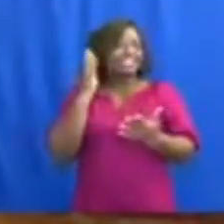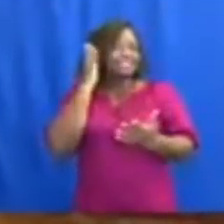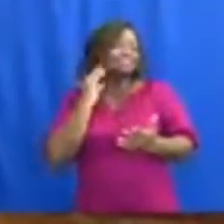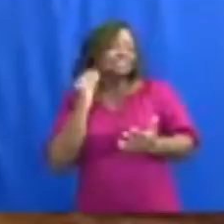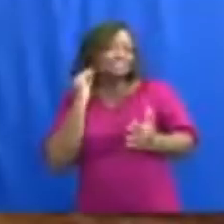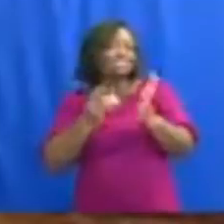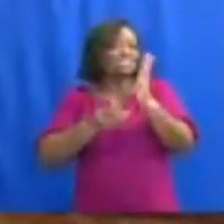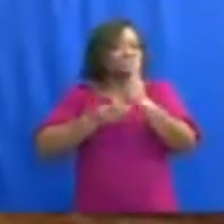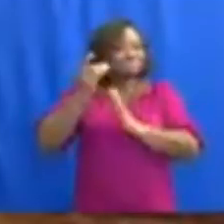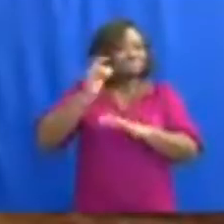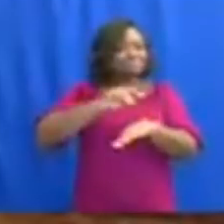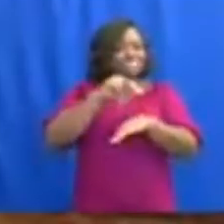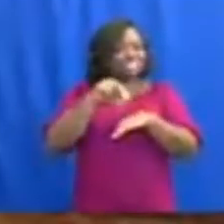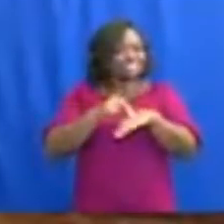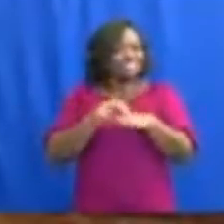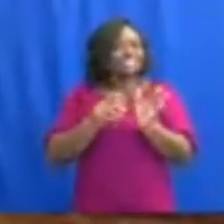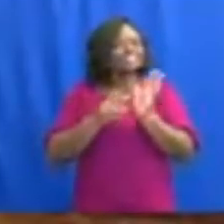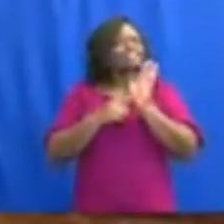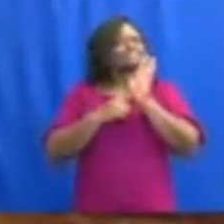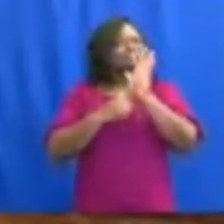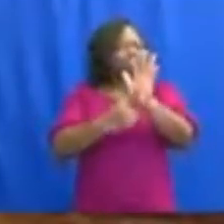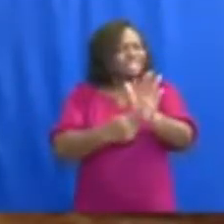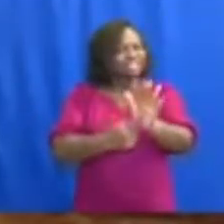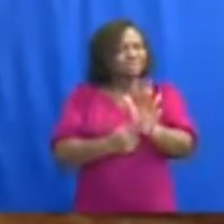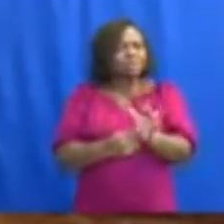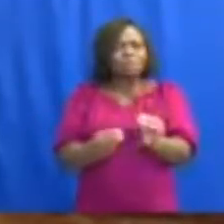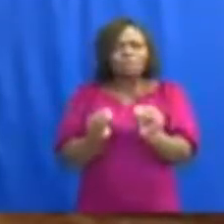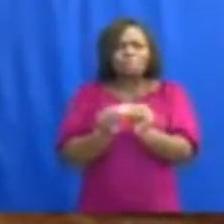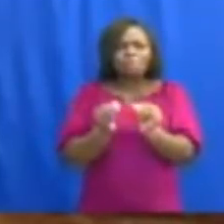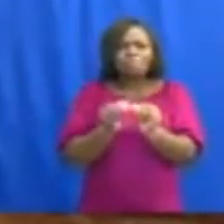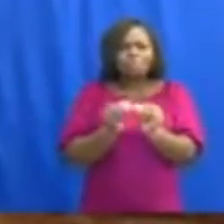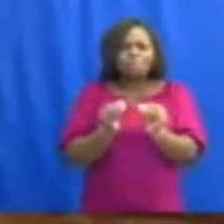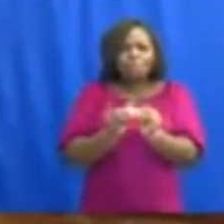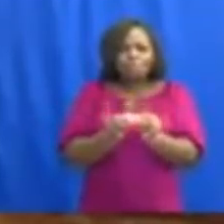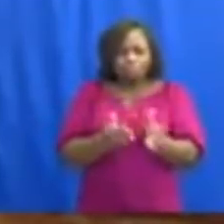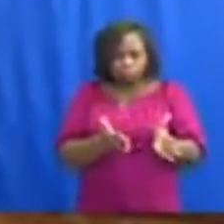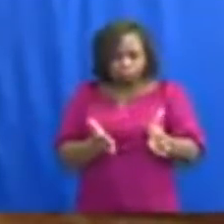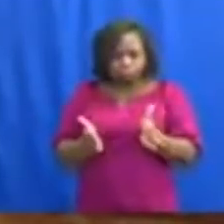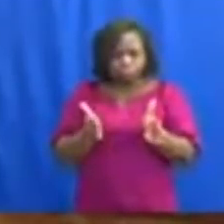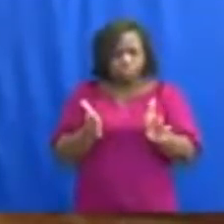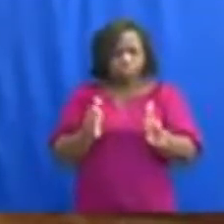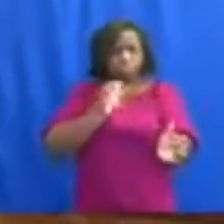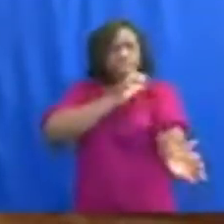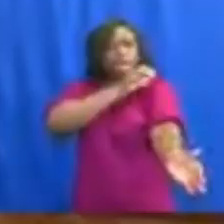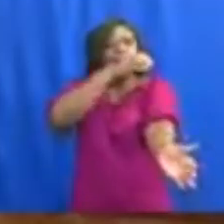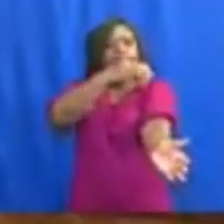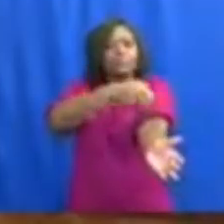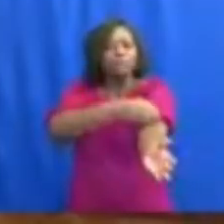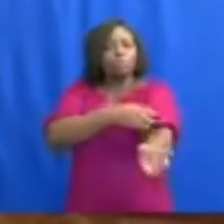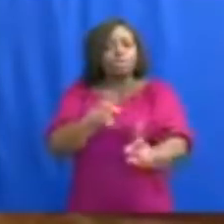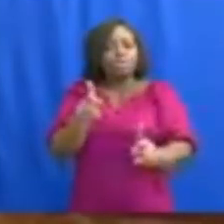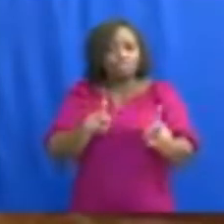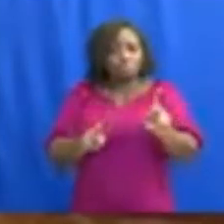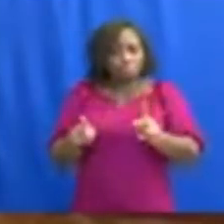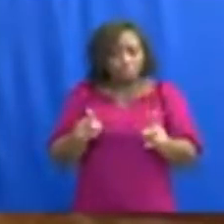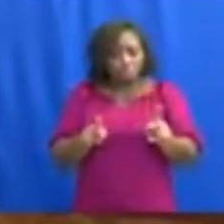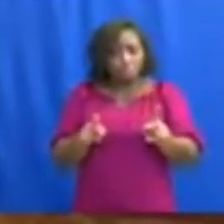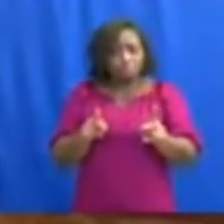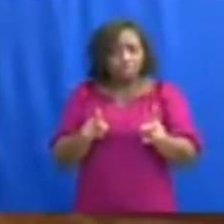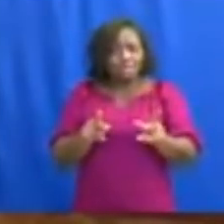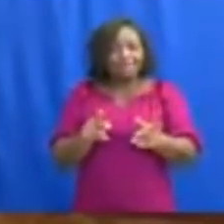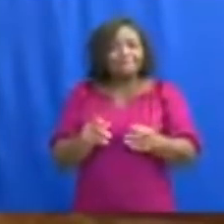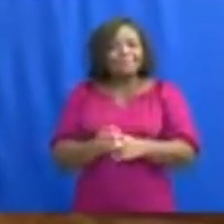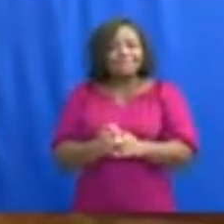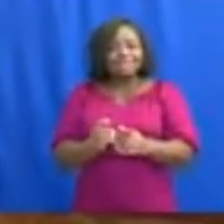have shown that the most efficient way to empower the population and thereby